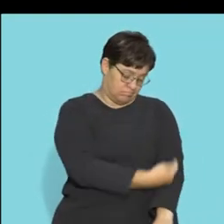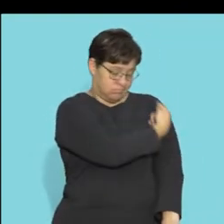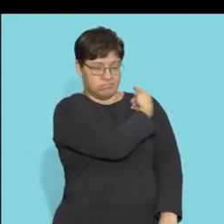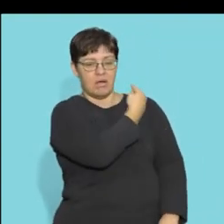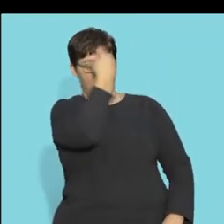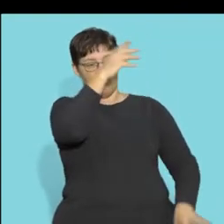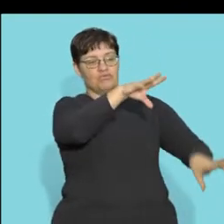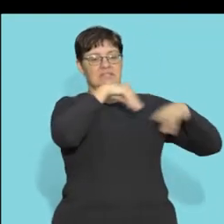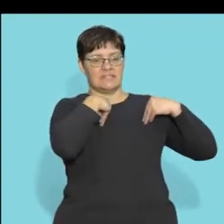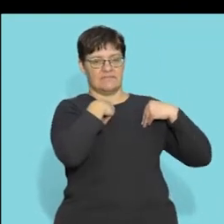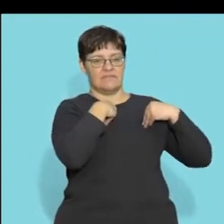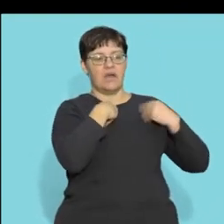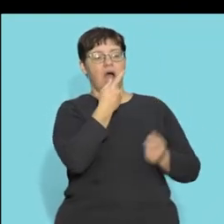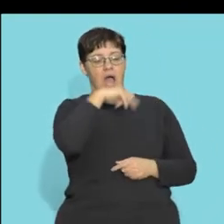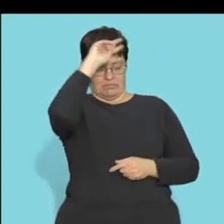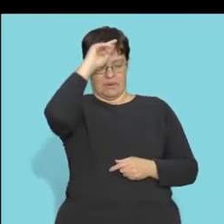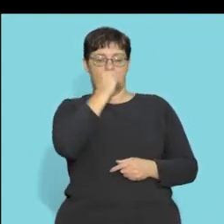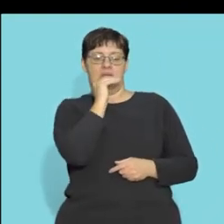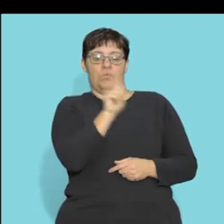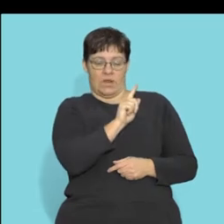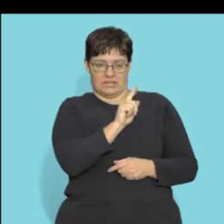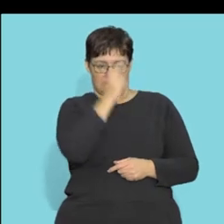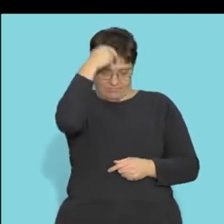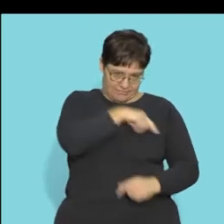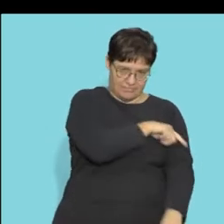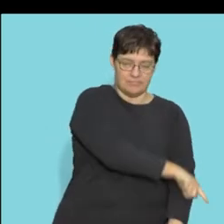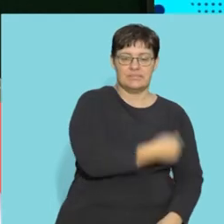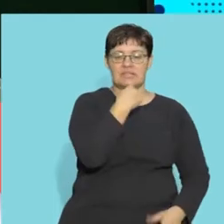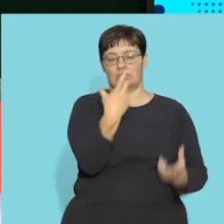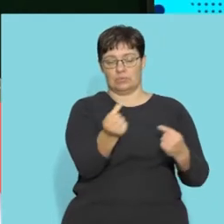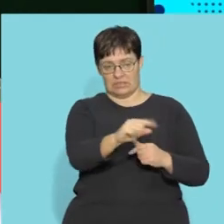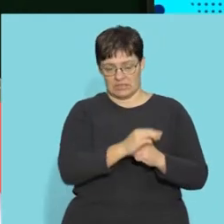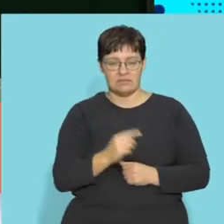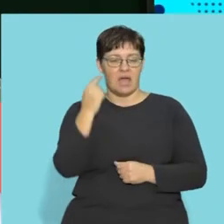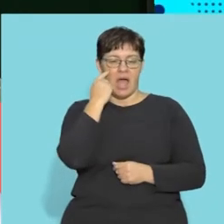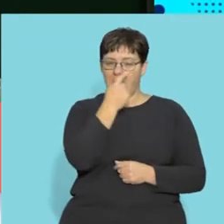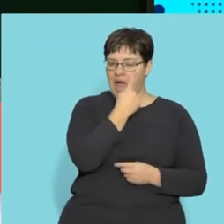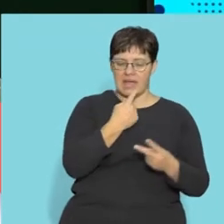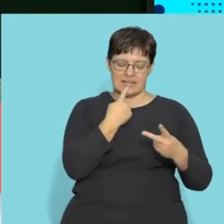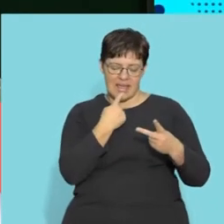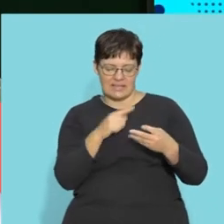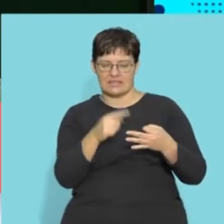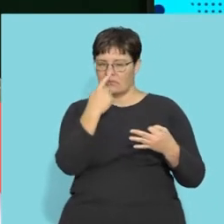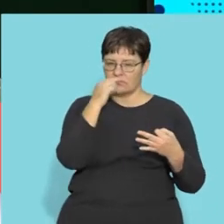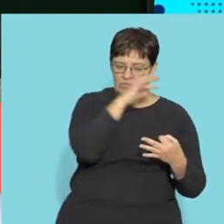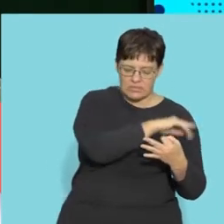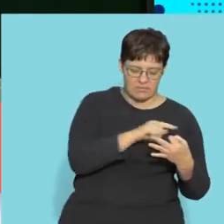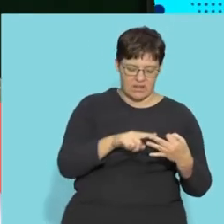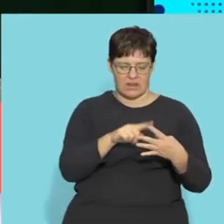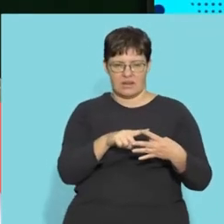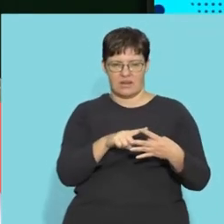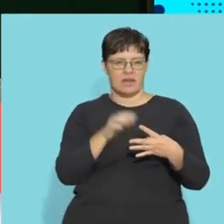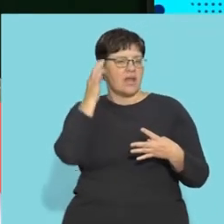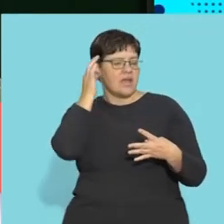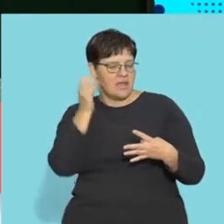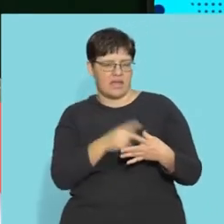impulses from the sense organs remember five organs sense organs your eye your taste